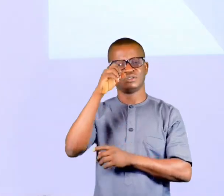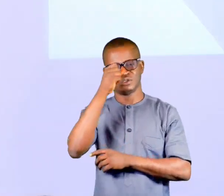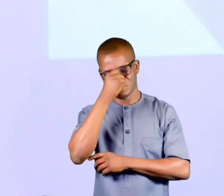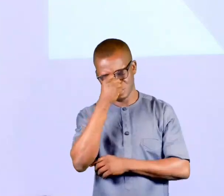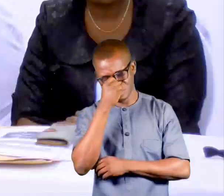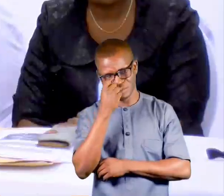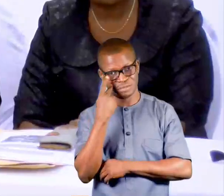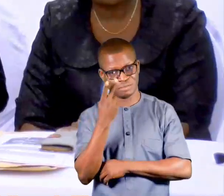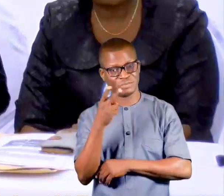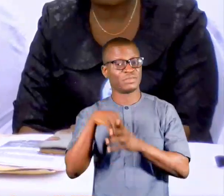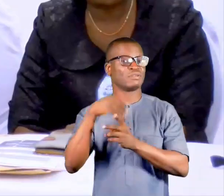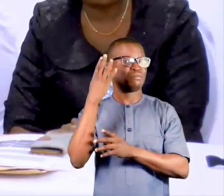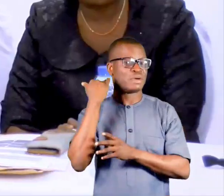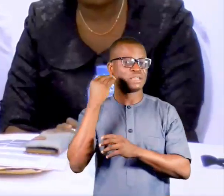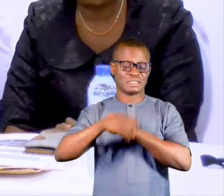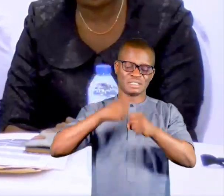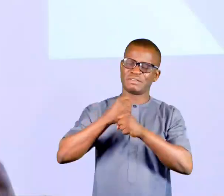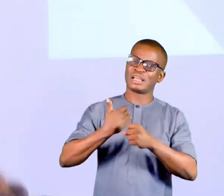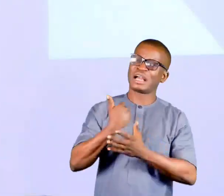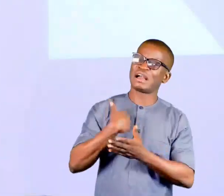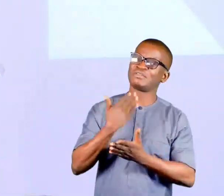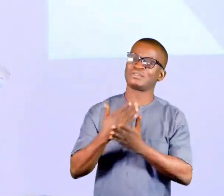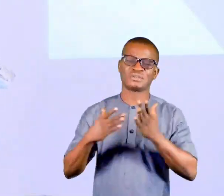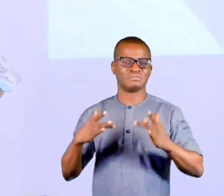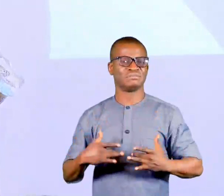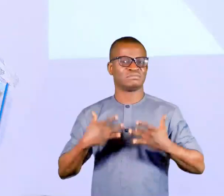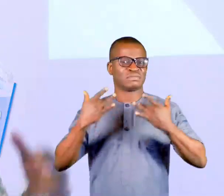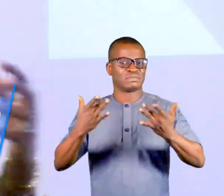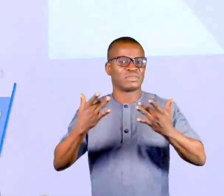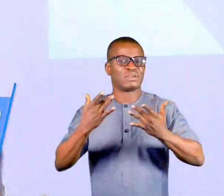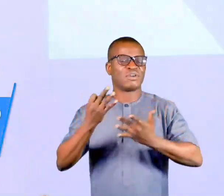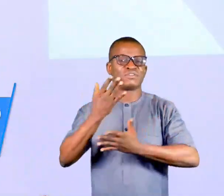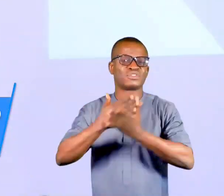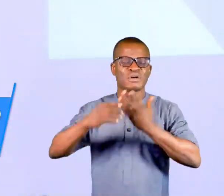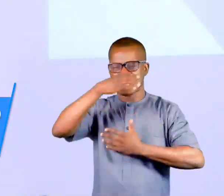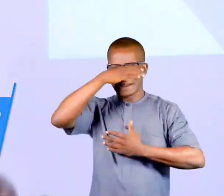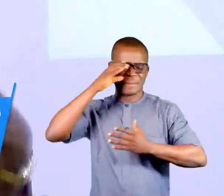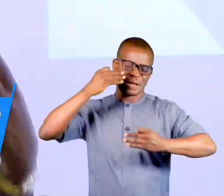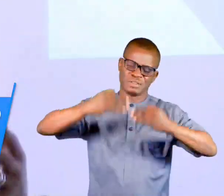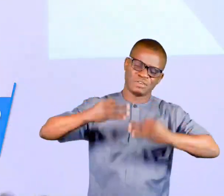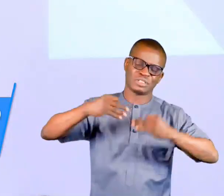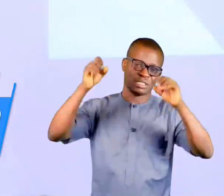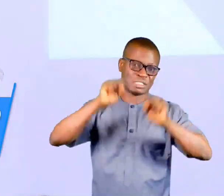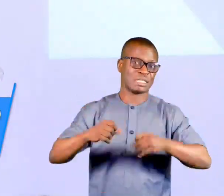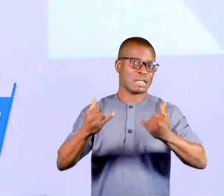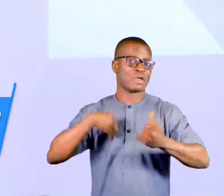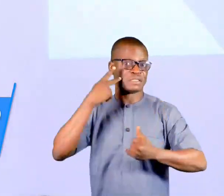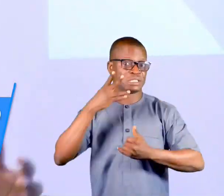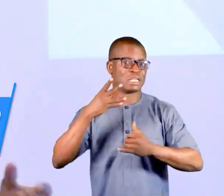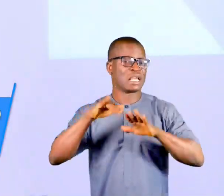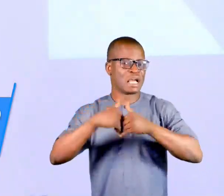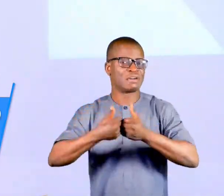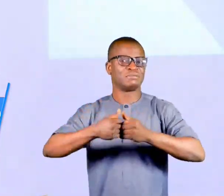So, in the past year though, there is this exciting alignment of the criminal justice system. So, we have seen that judges are